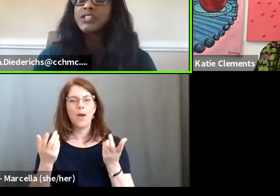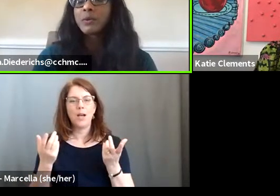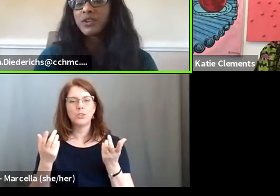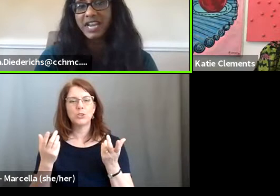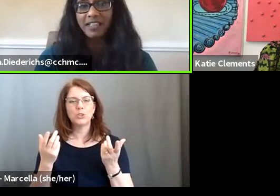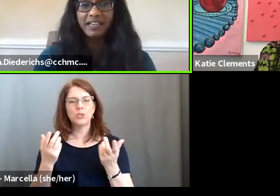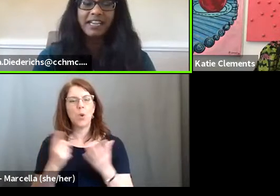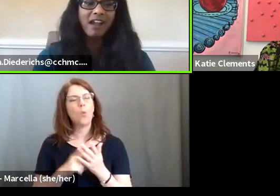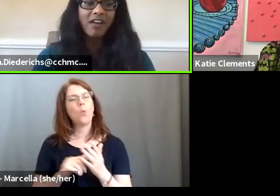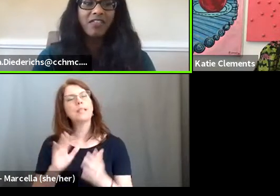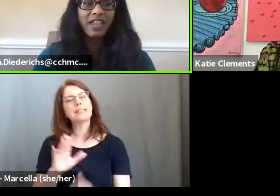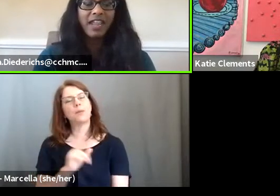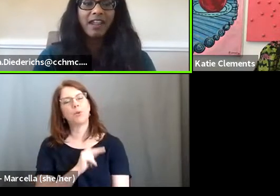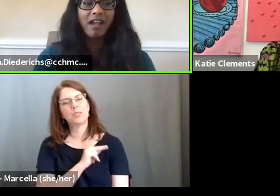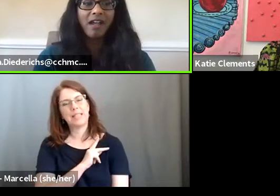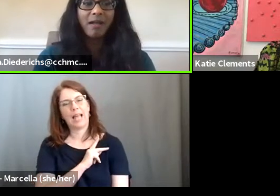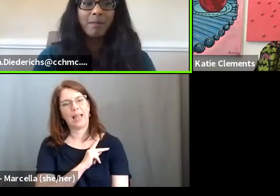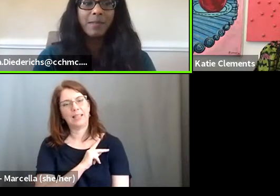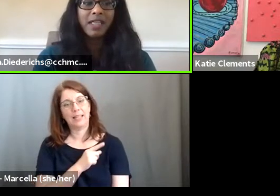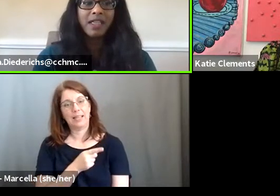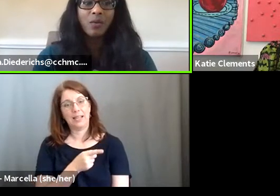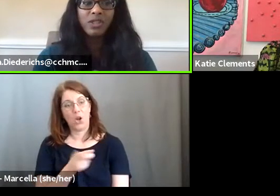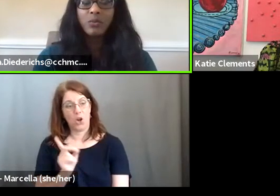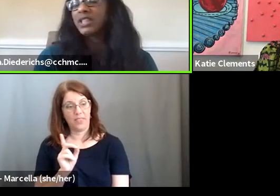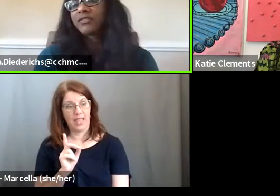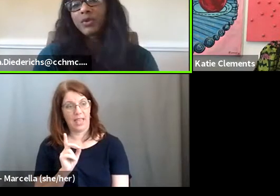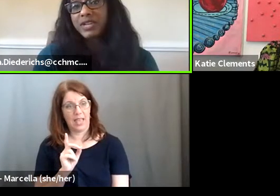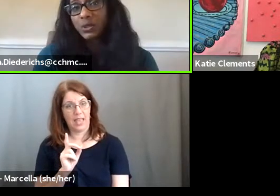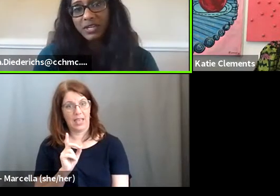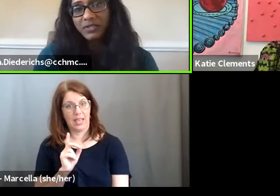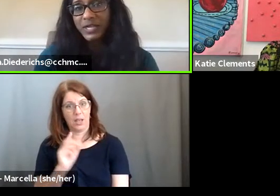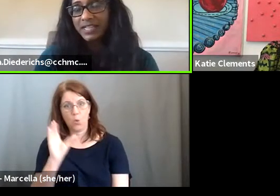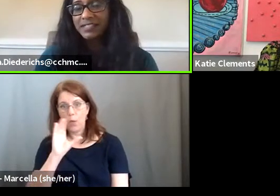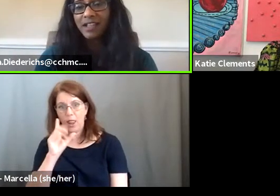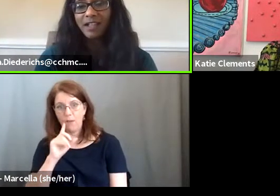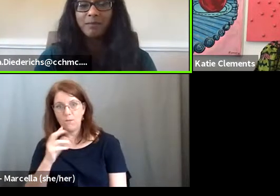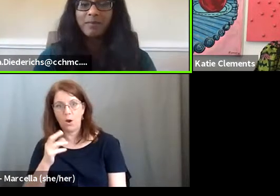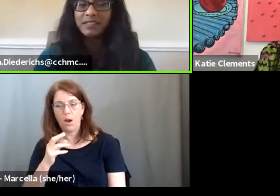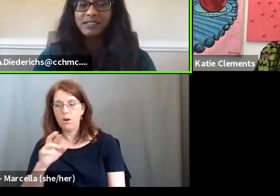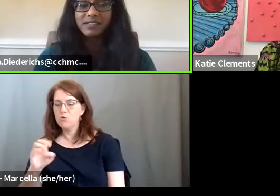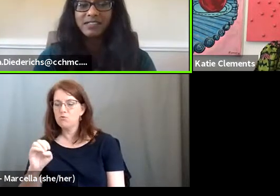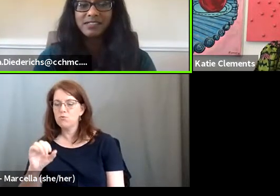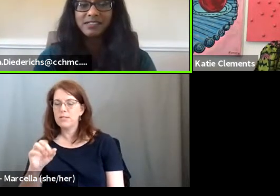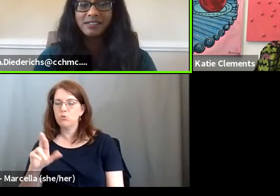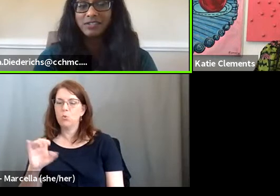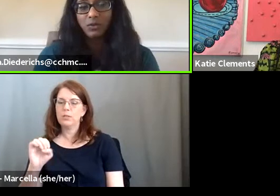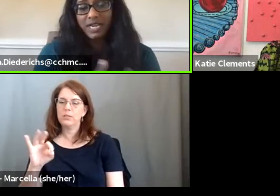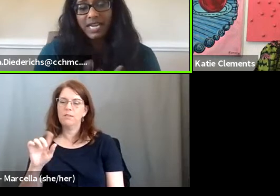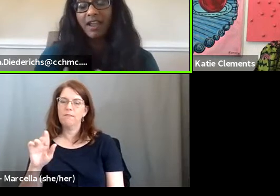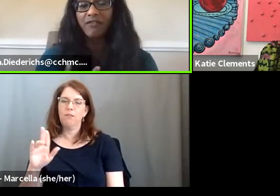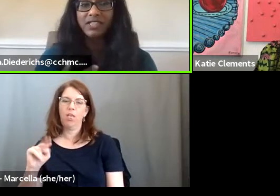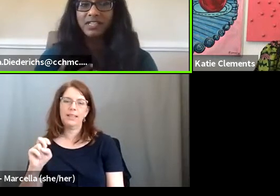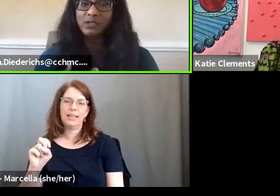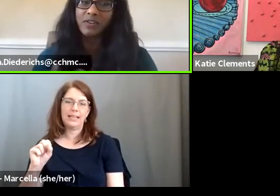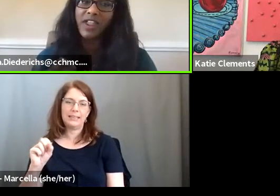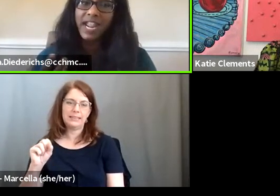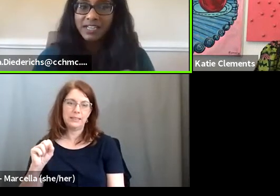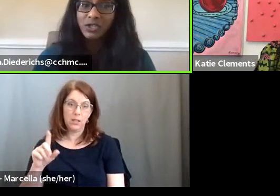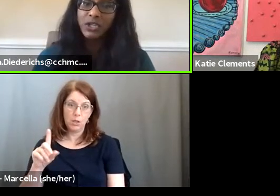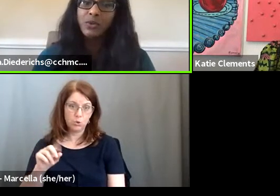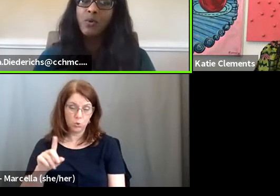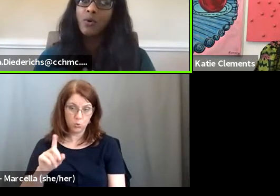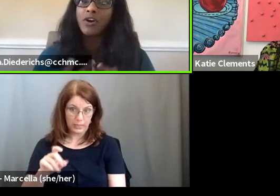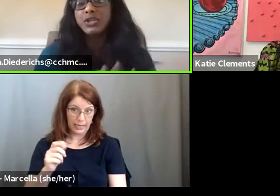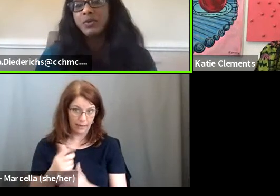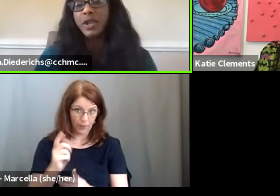what's their personality are they, um, we're, we look for resourcefulness. Um, it's, it's, do you need everything sort of